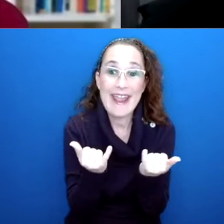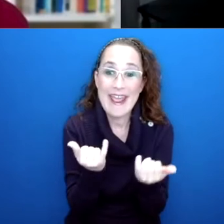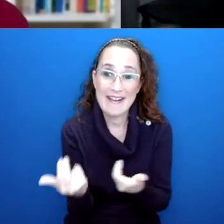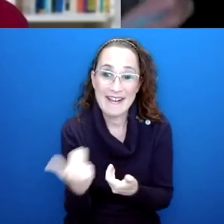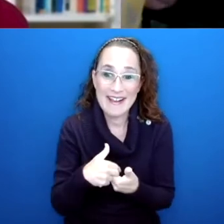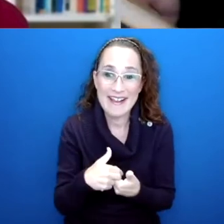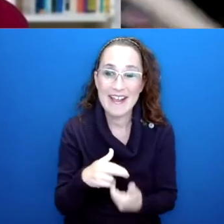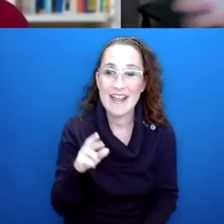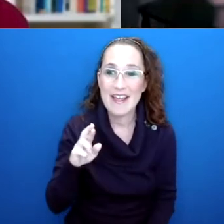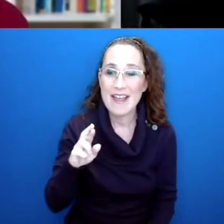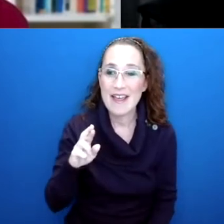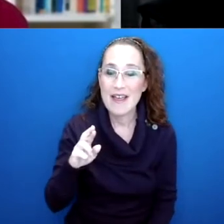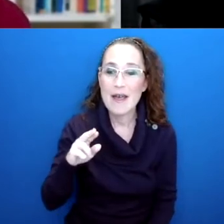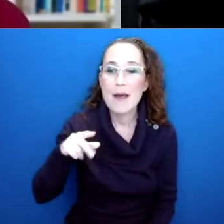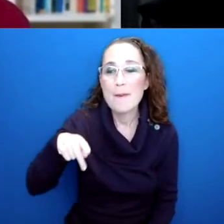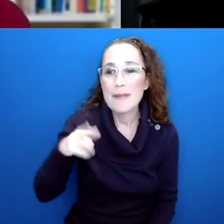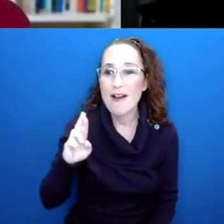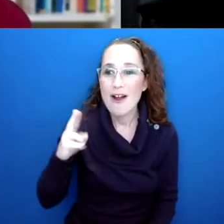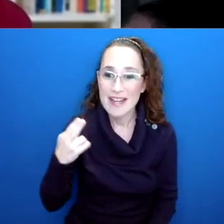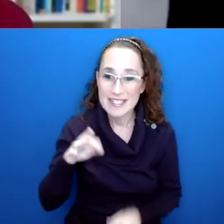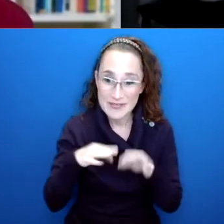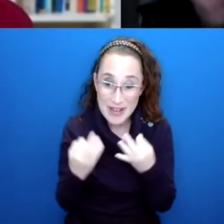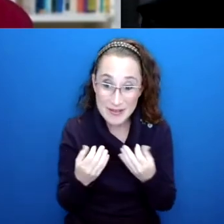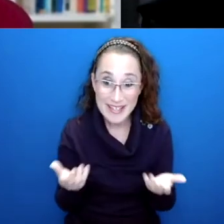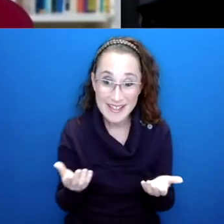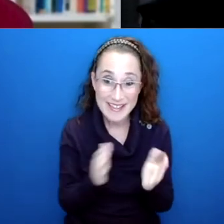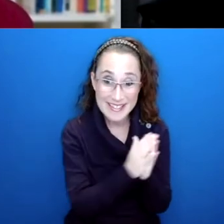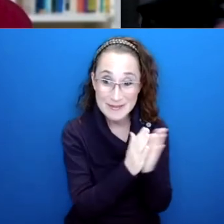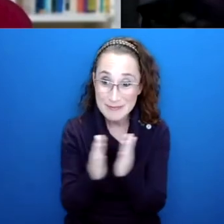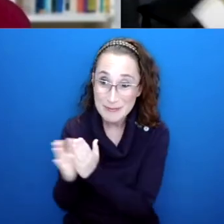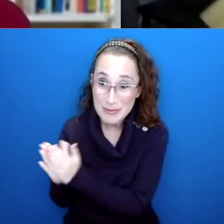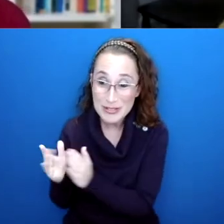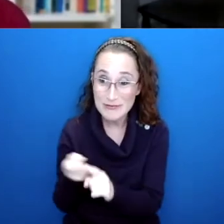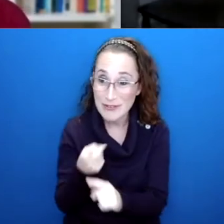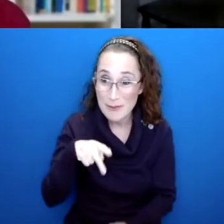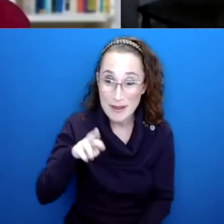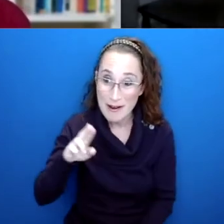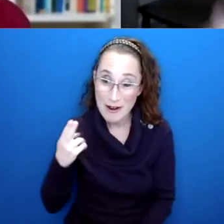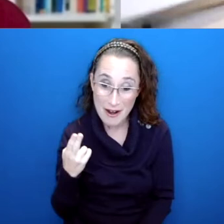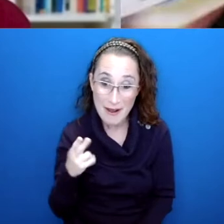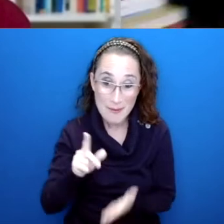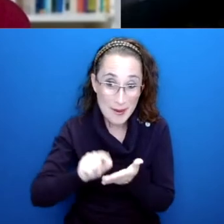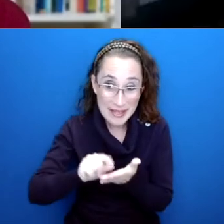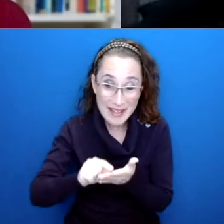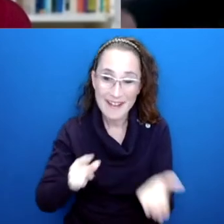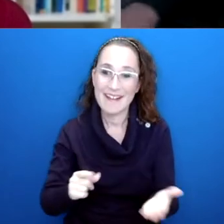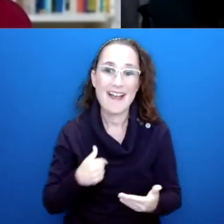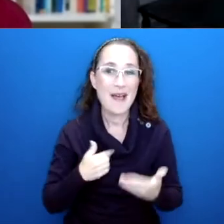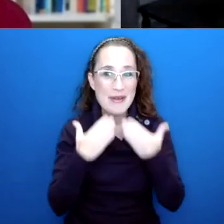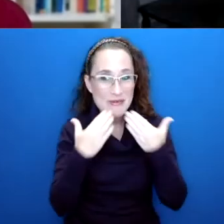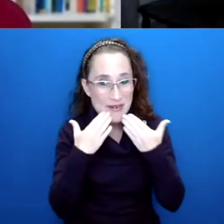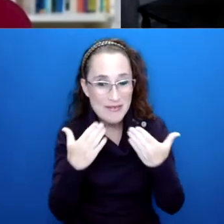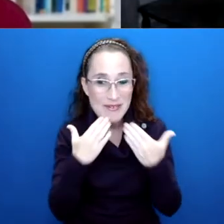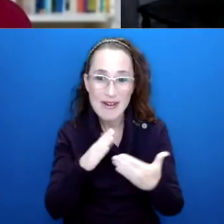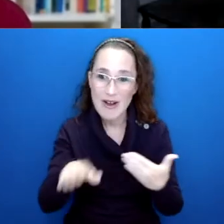the Random House and Penguin Random House family and have these books is just so cool. So I just couldn't be more thrilled to be here and so grateful for everyone